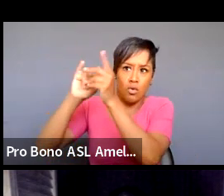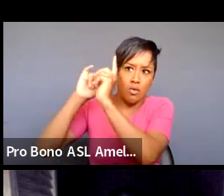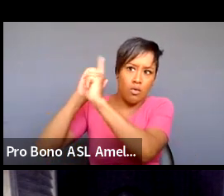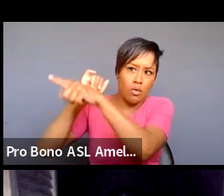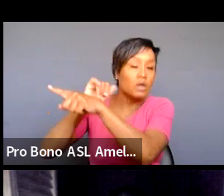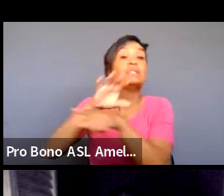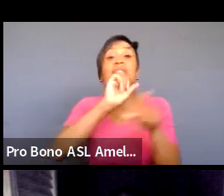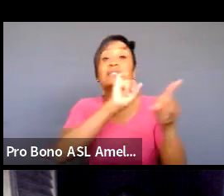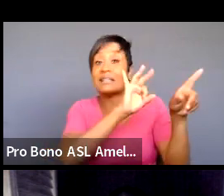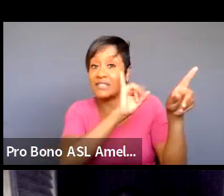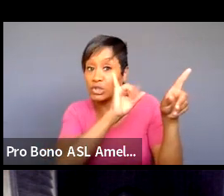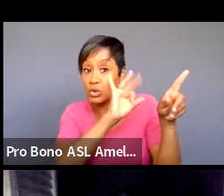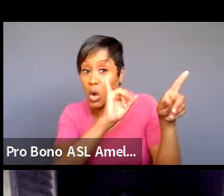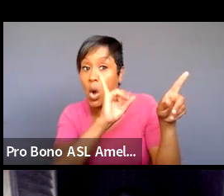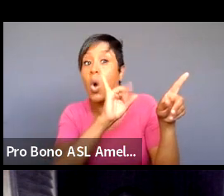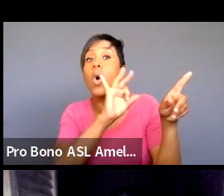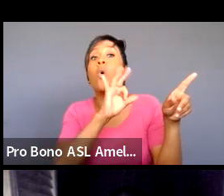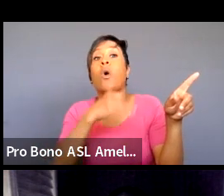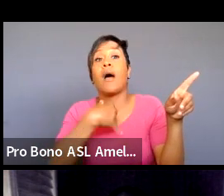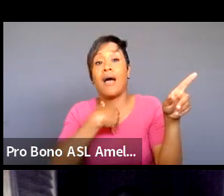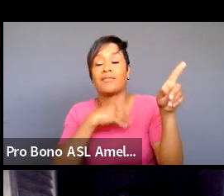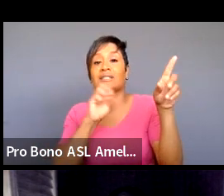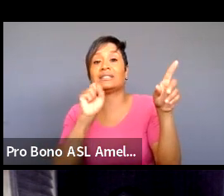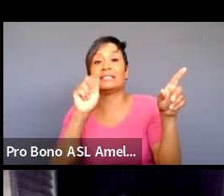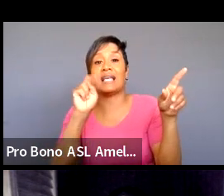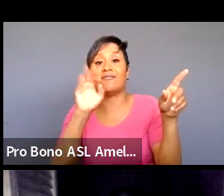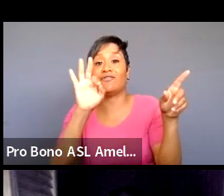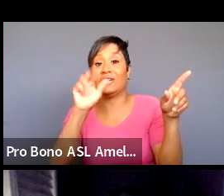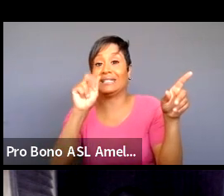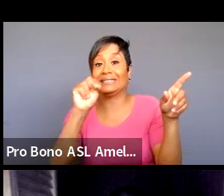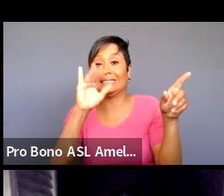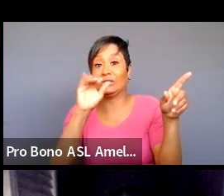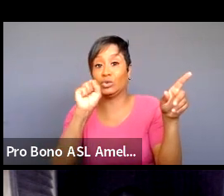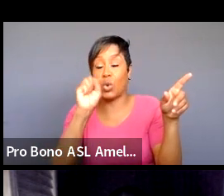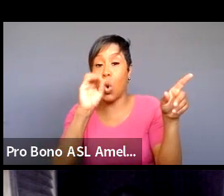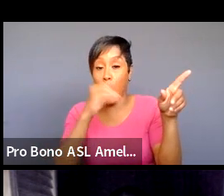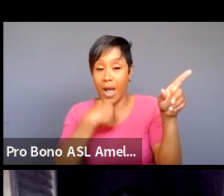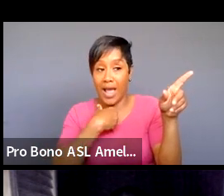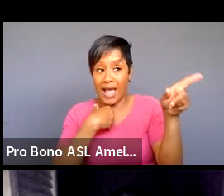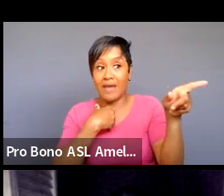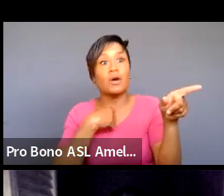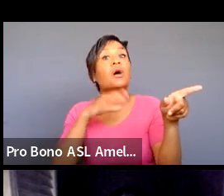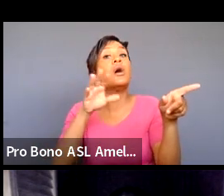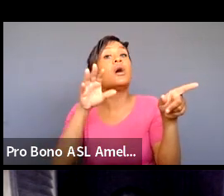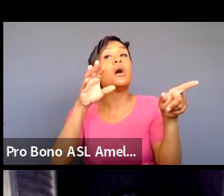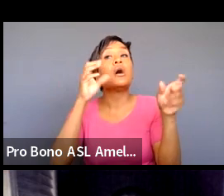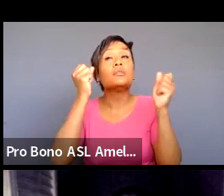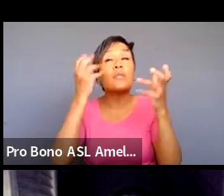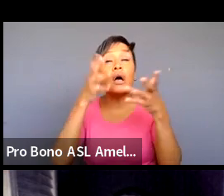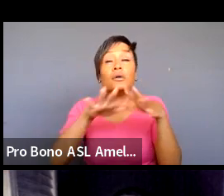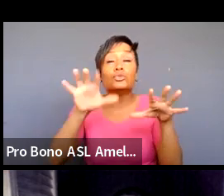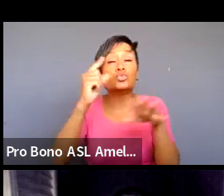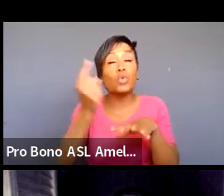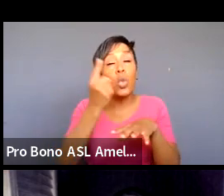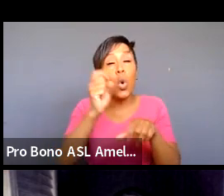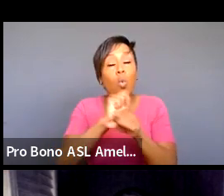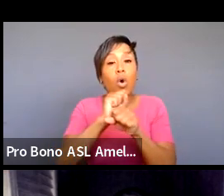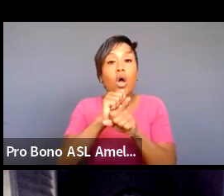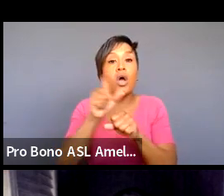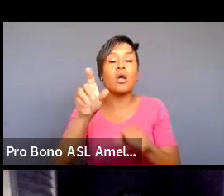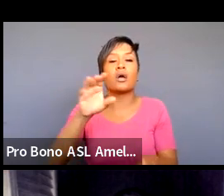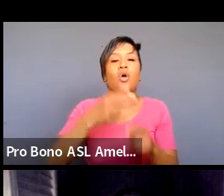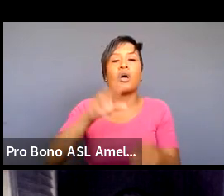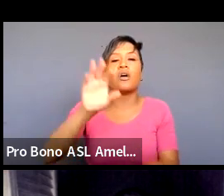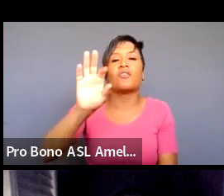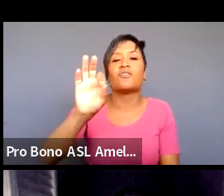know san francisco has a solo festival and then a lot of places where you will see solo work will be in um fringe festivals